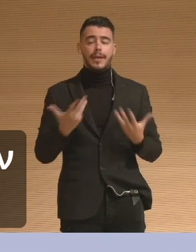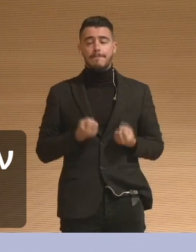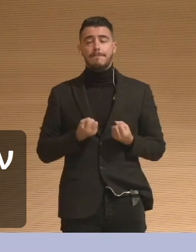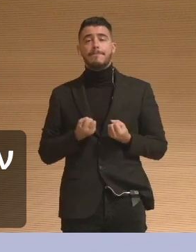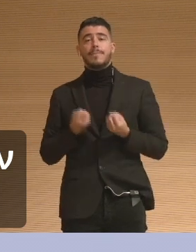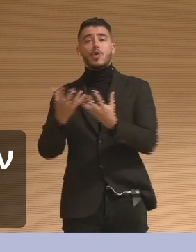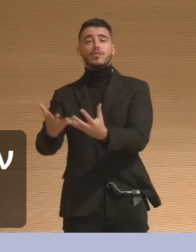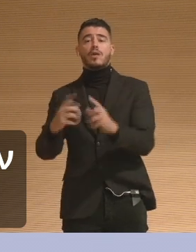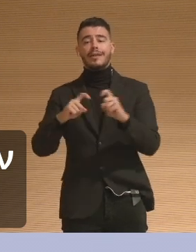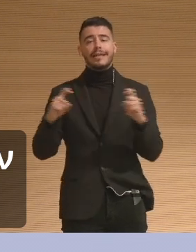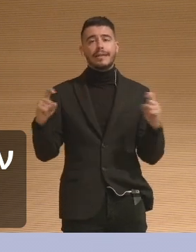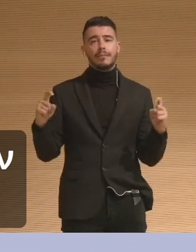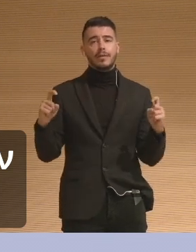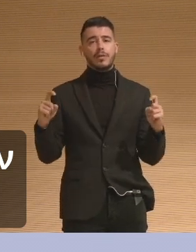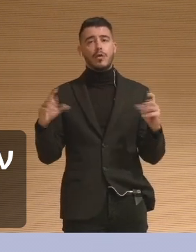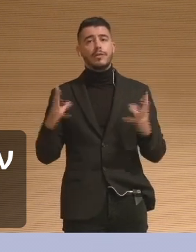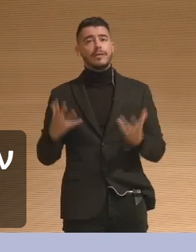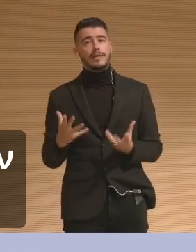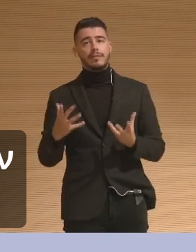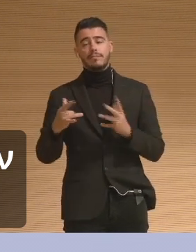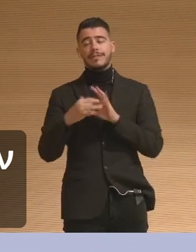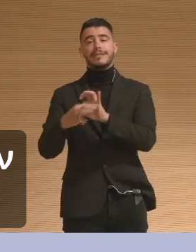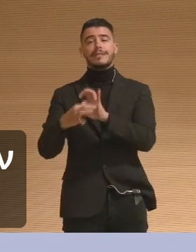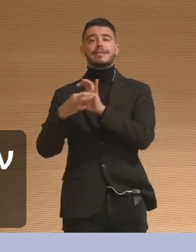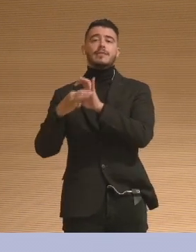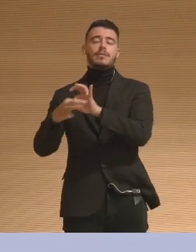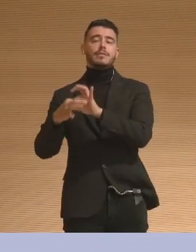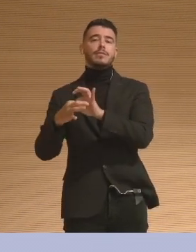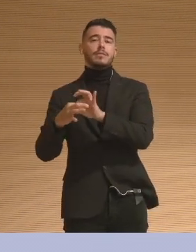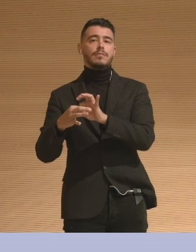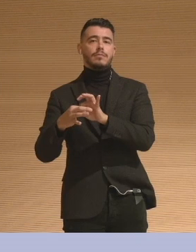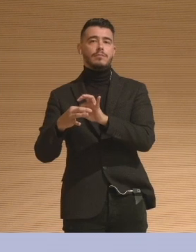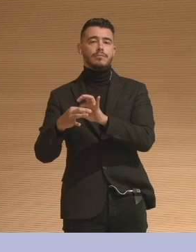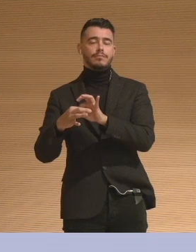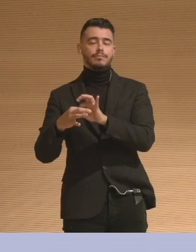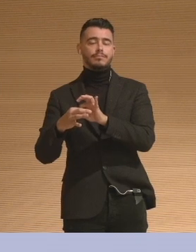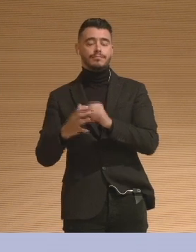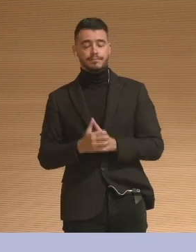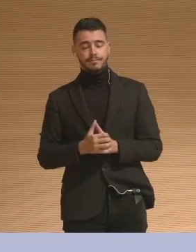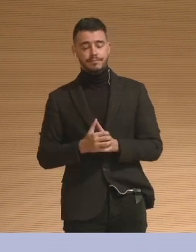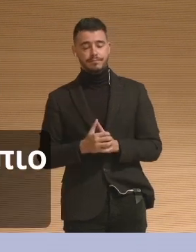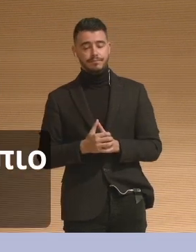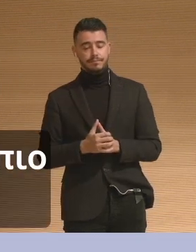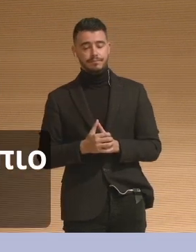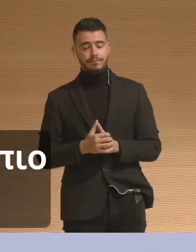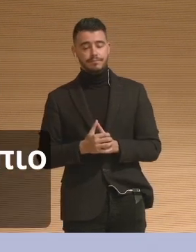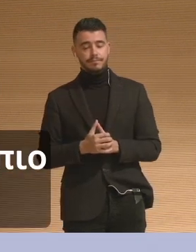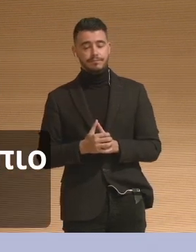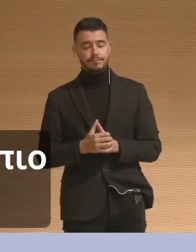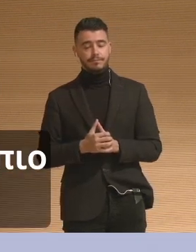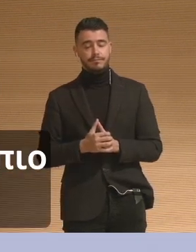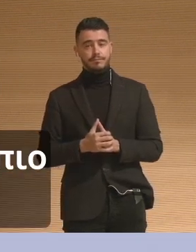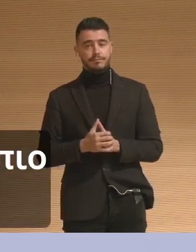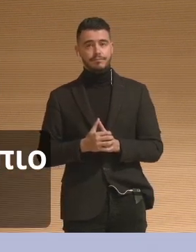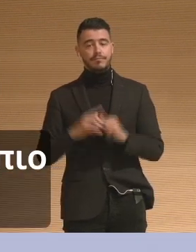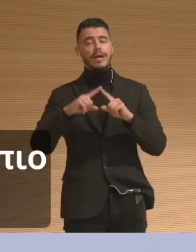you have become part of something larger than just yourself. It's a tremendous connector. Okay, who